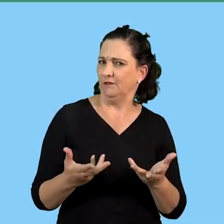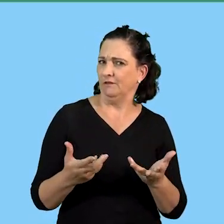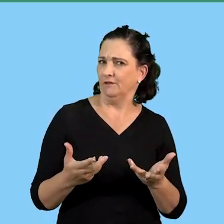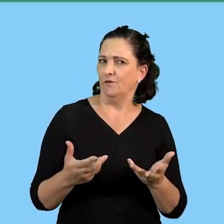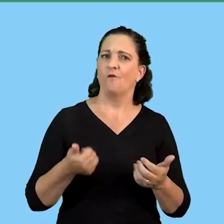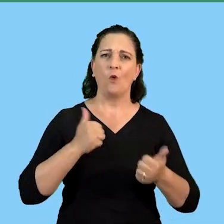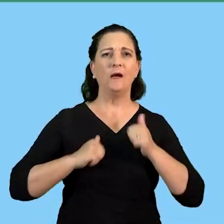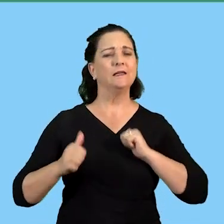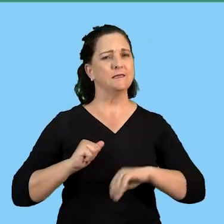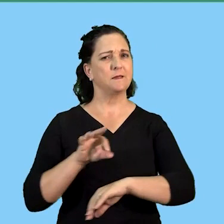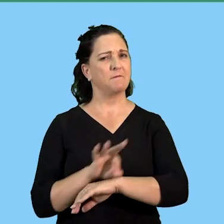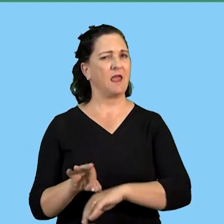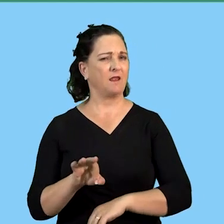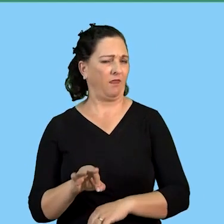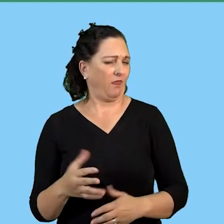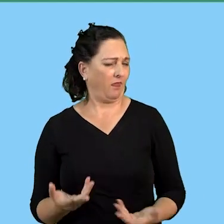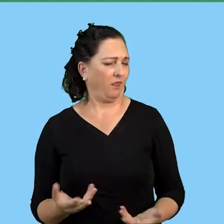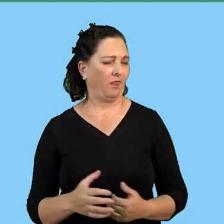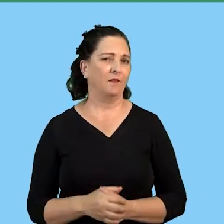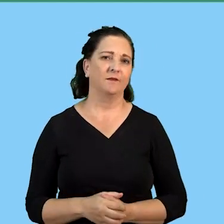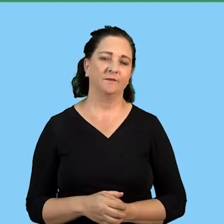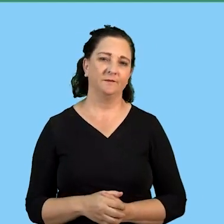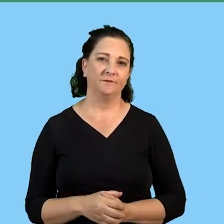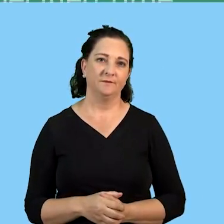in is an action plan important